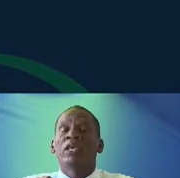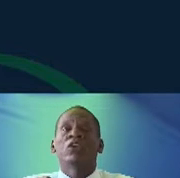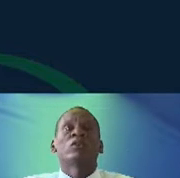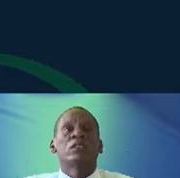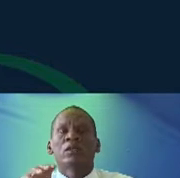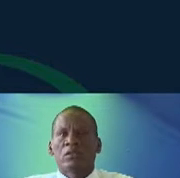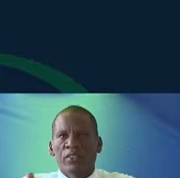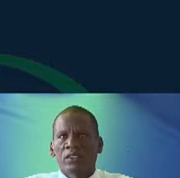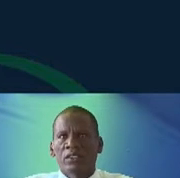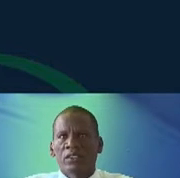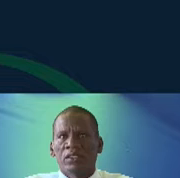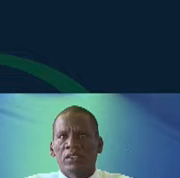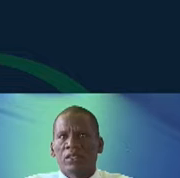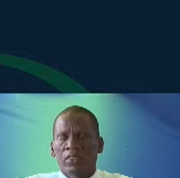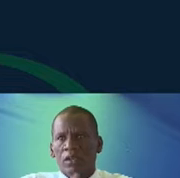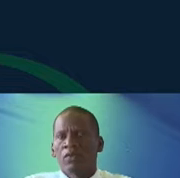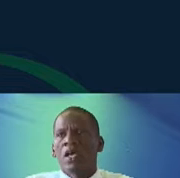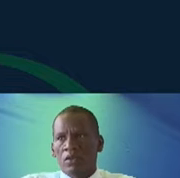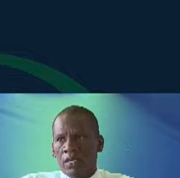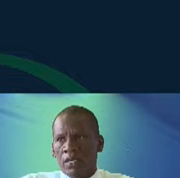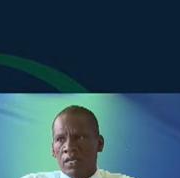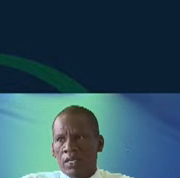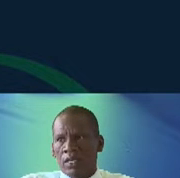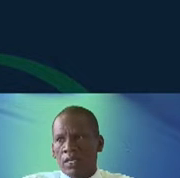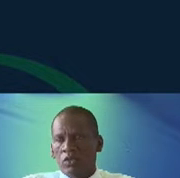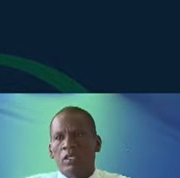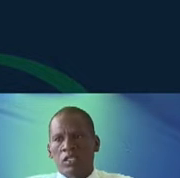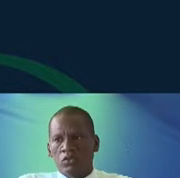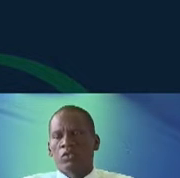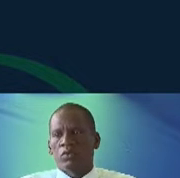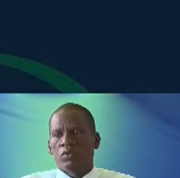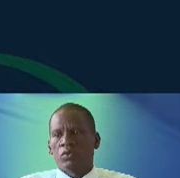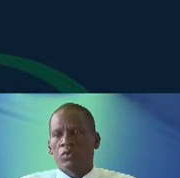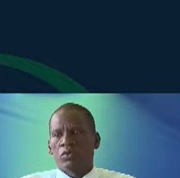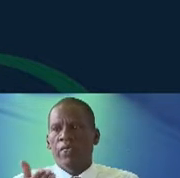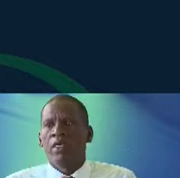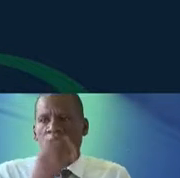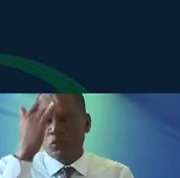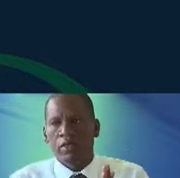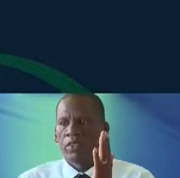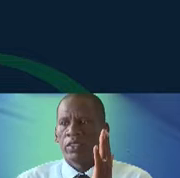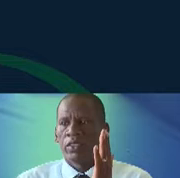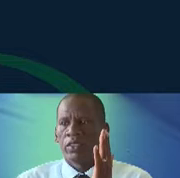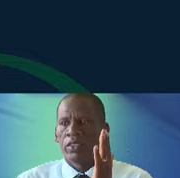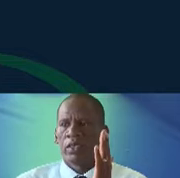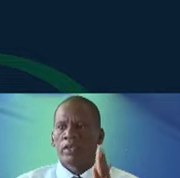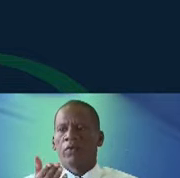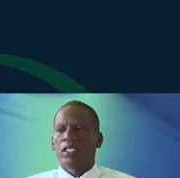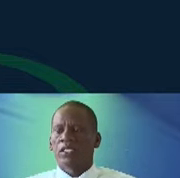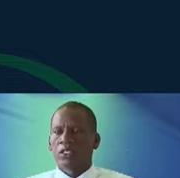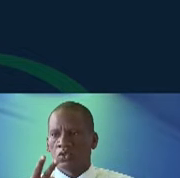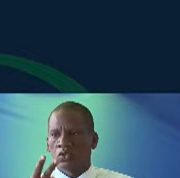interact with this object and make them applicable in the context in which we exist? And I think that that's why the example of this